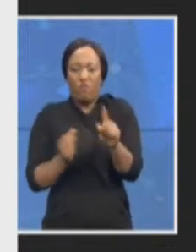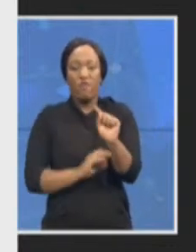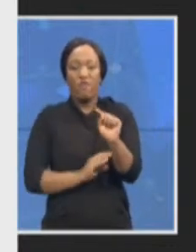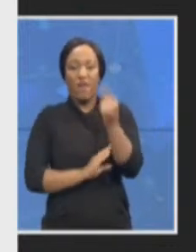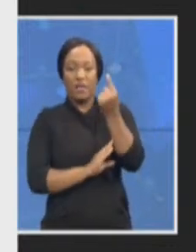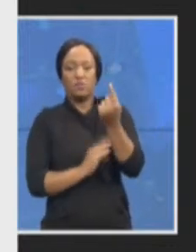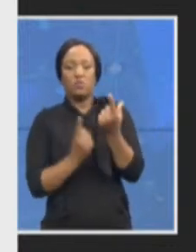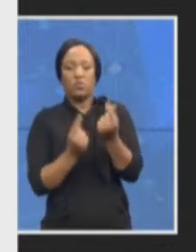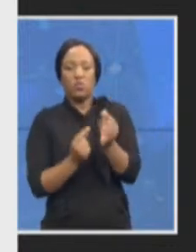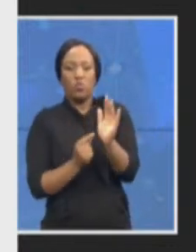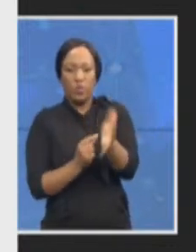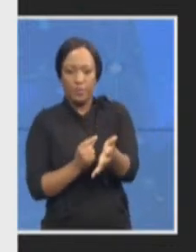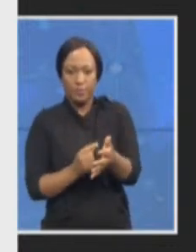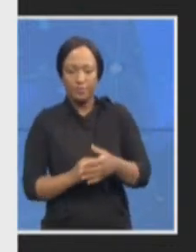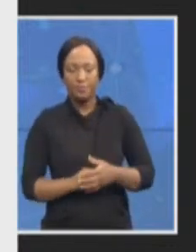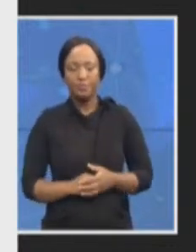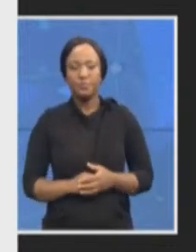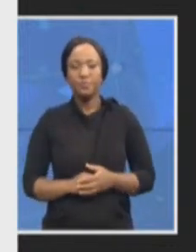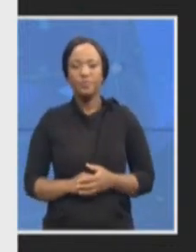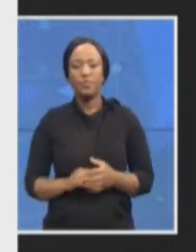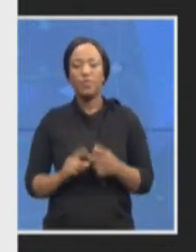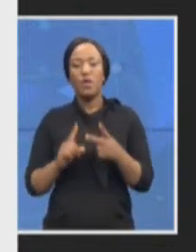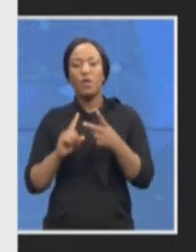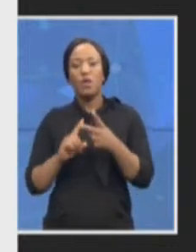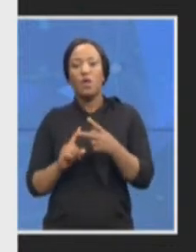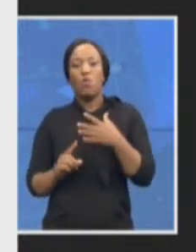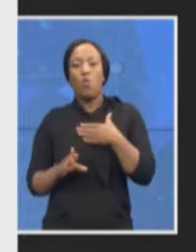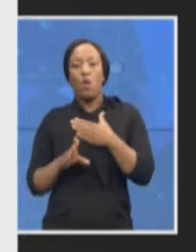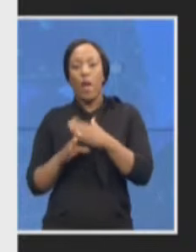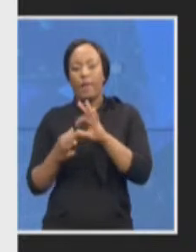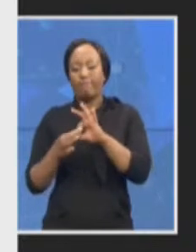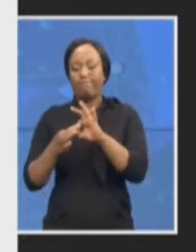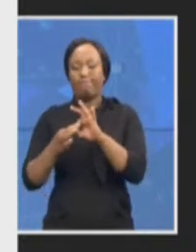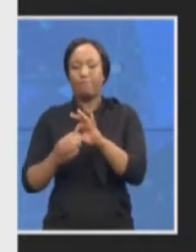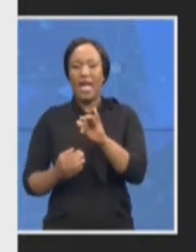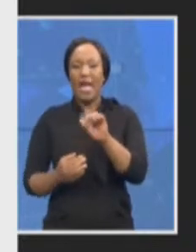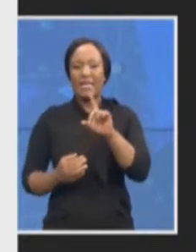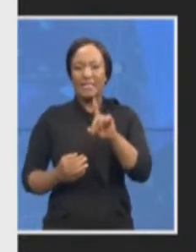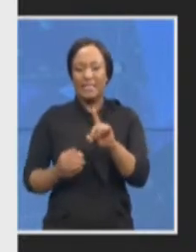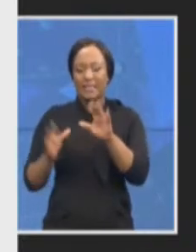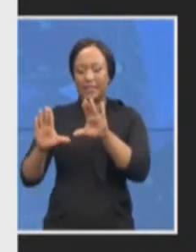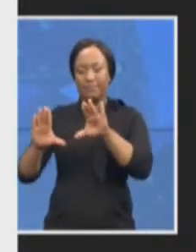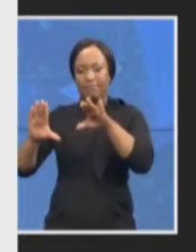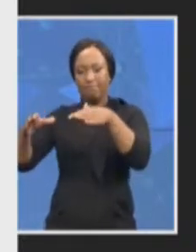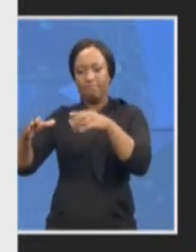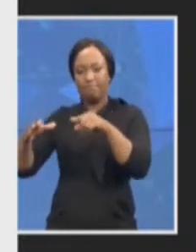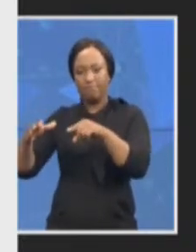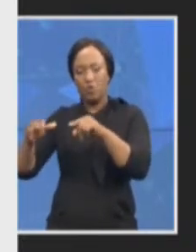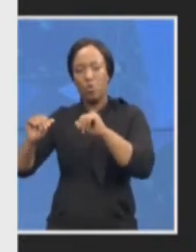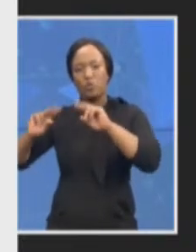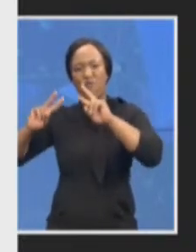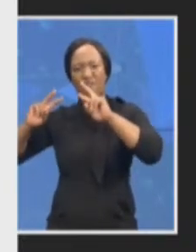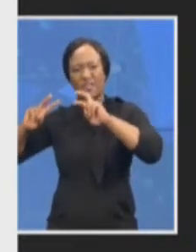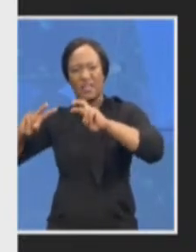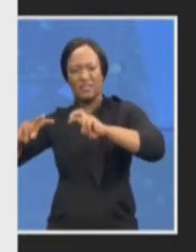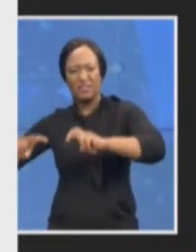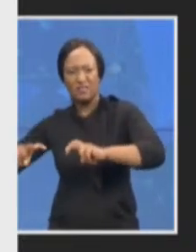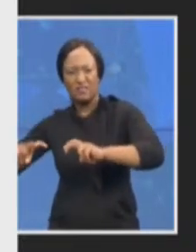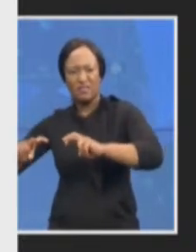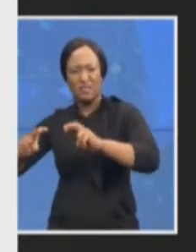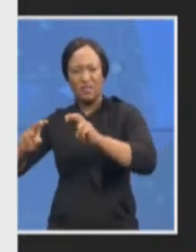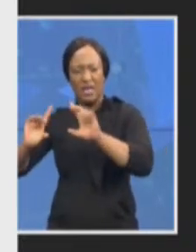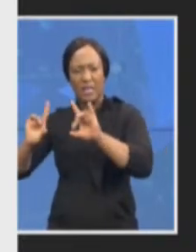with the ID so as the ID is taking the work forward the prosecution